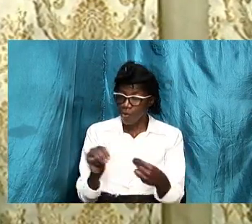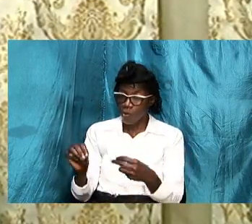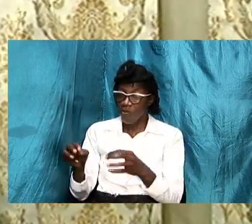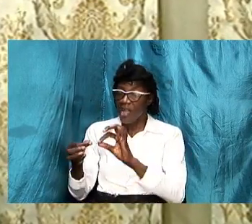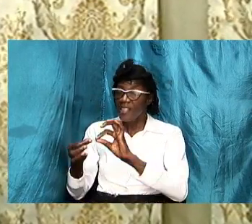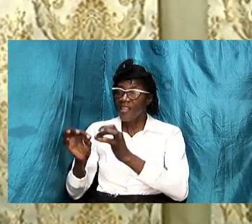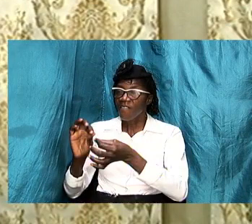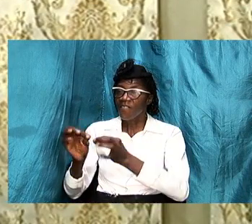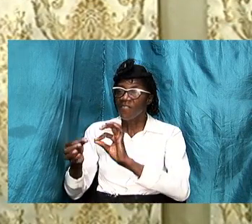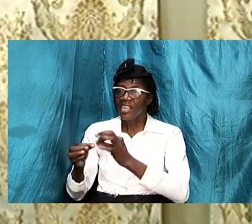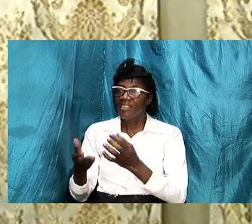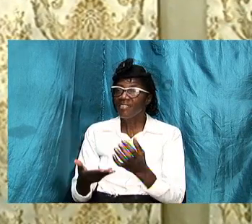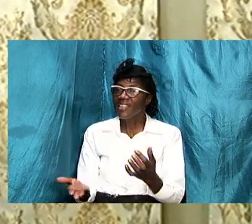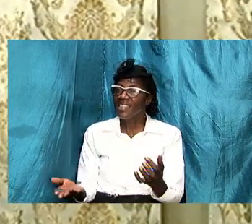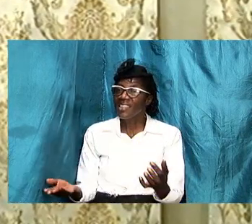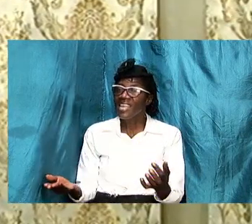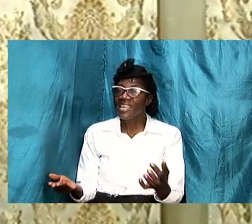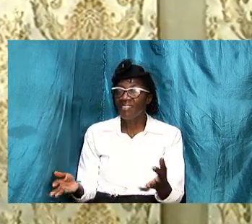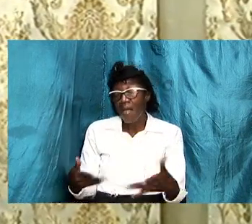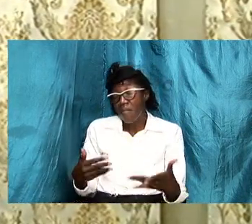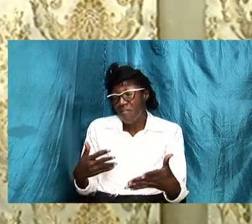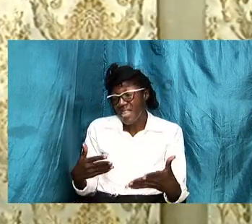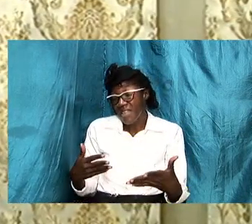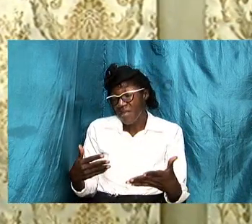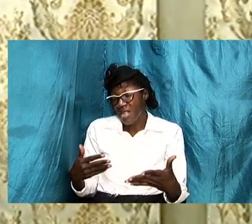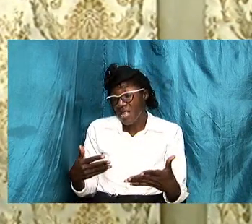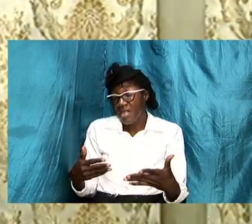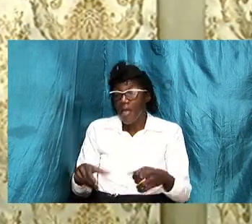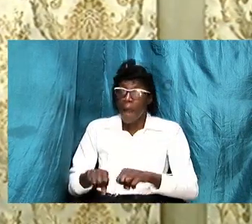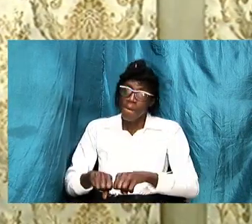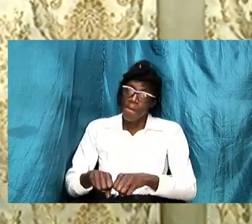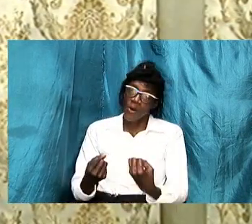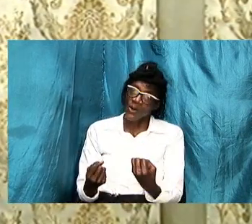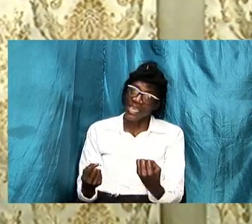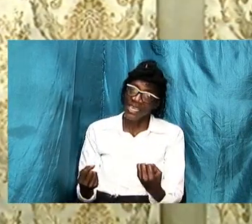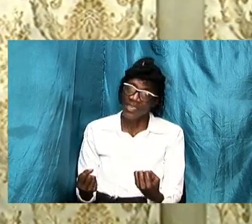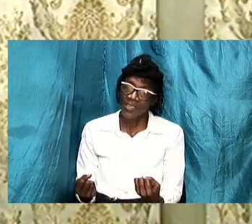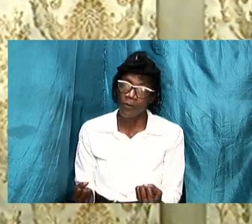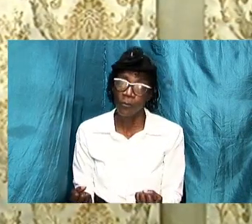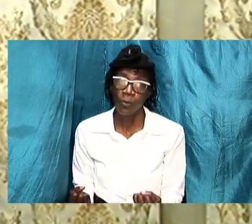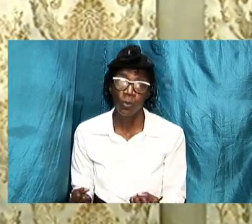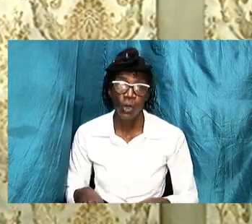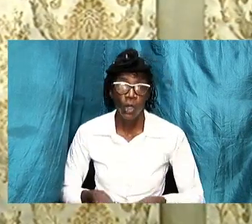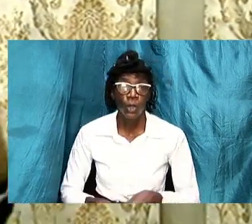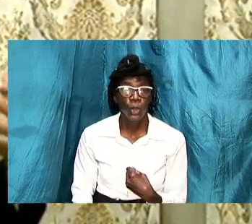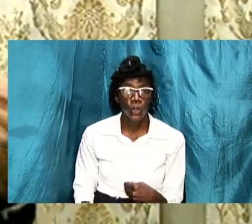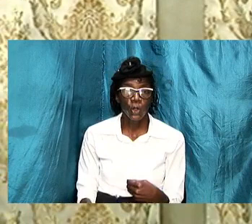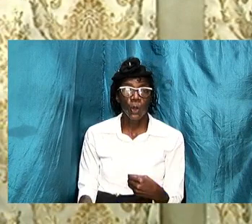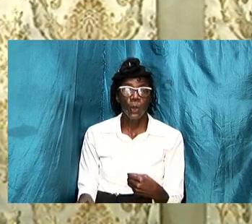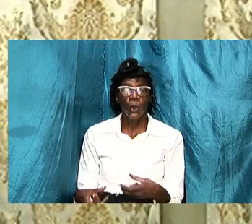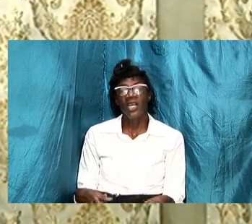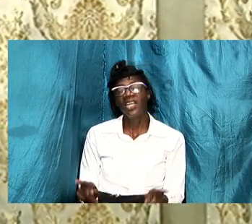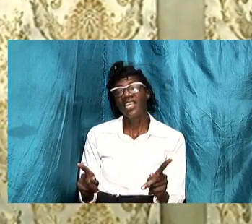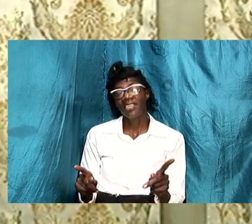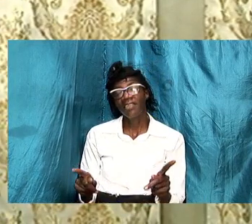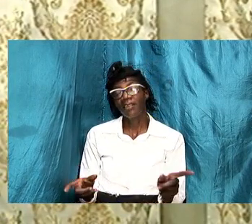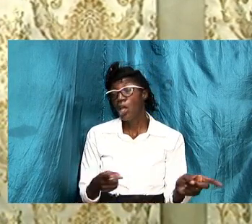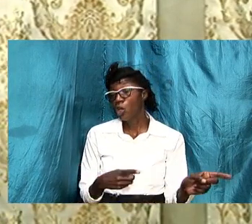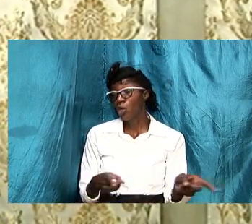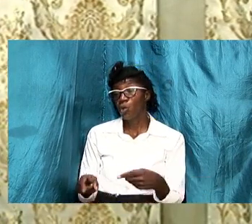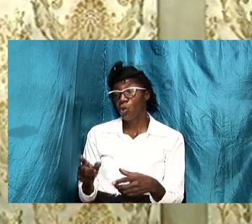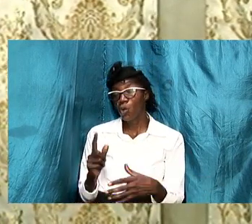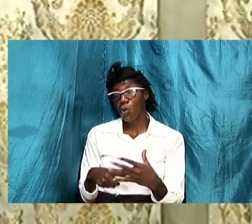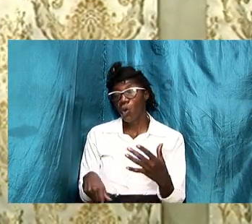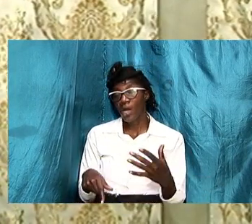things that might have been broken and so let's let's do what